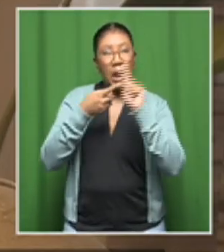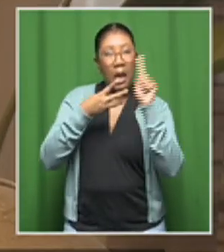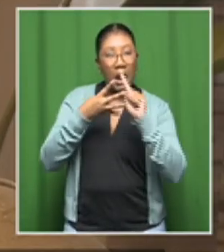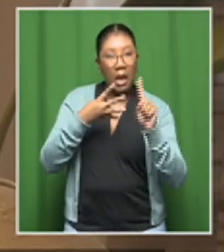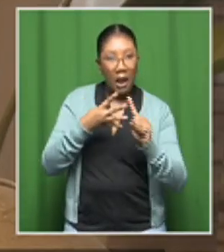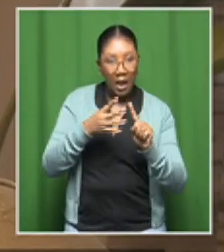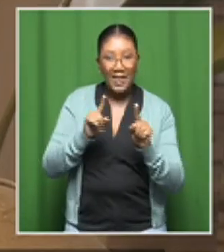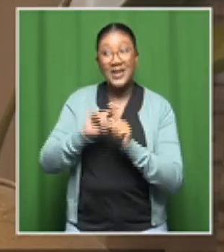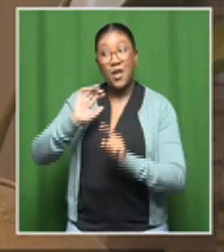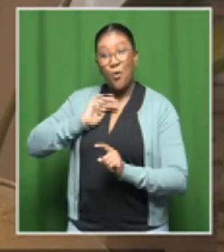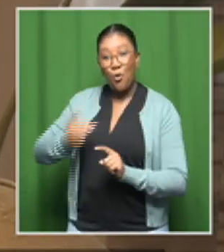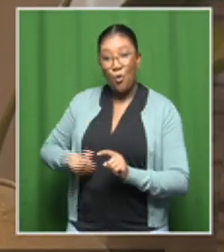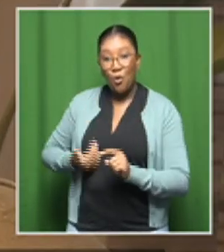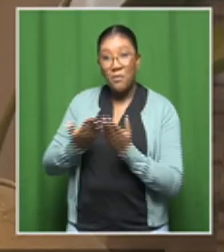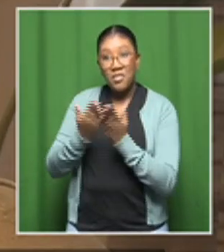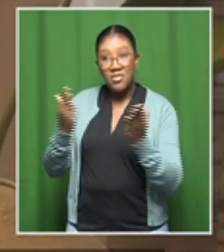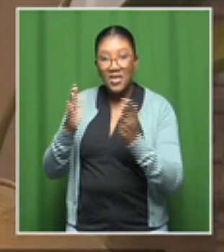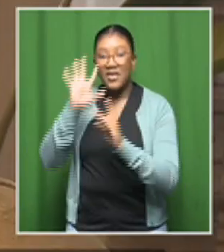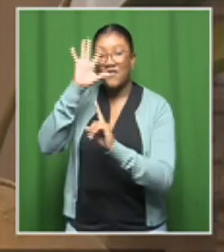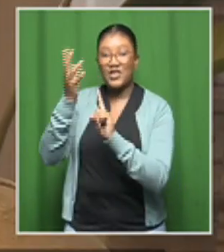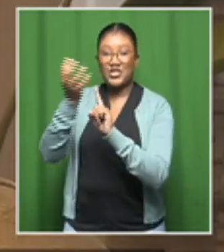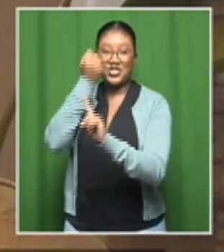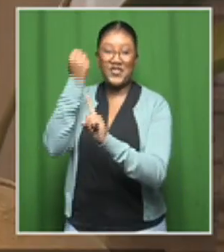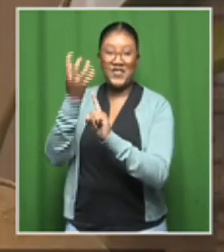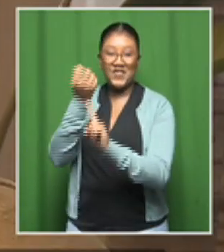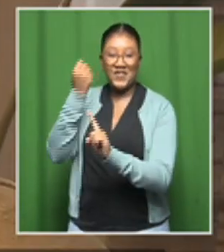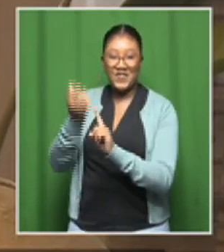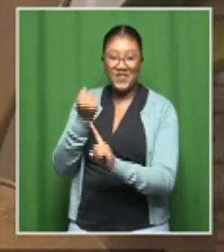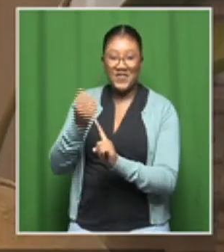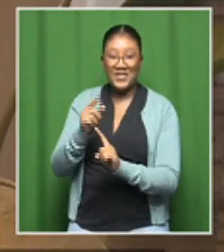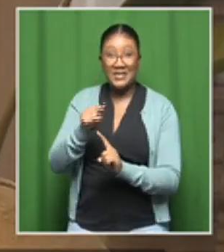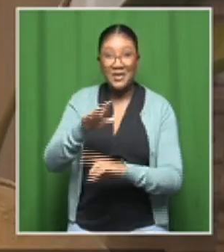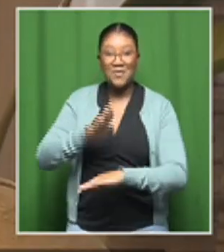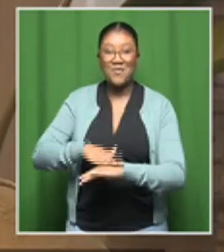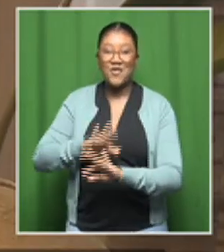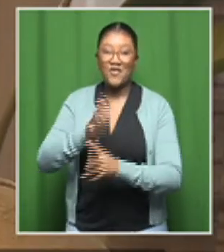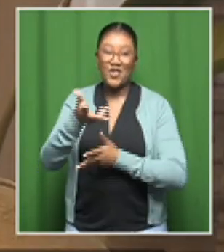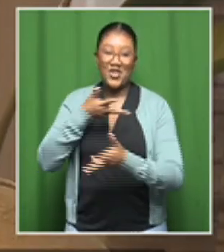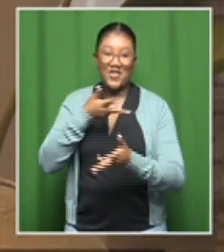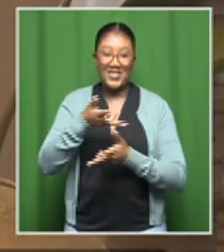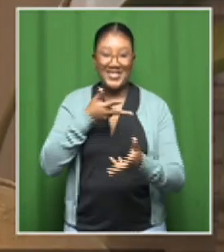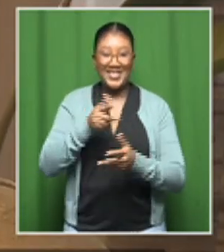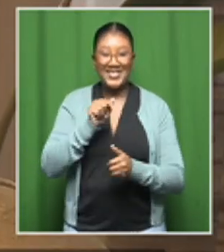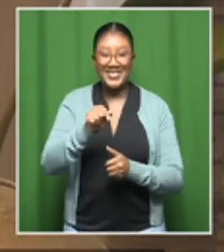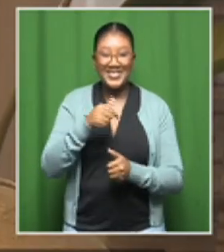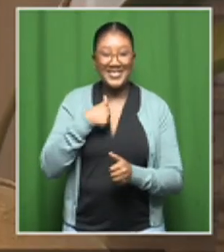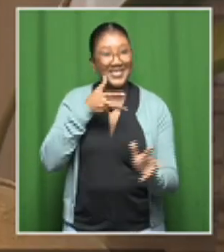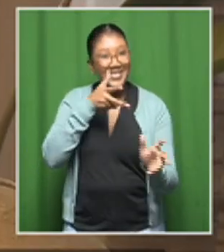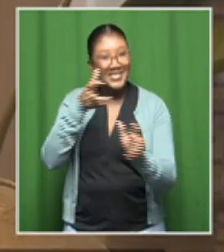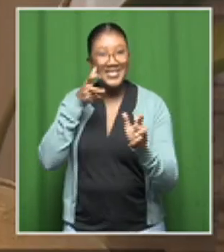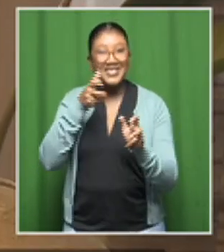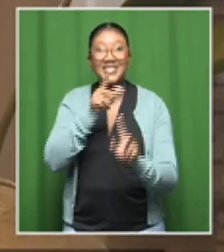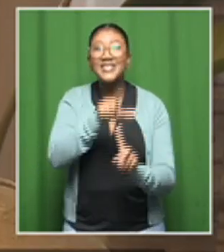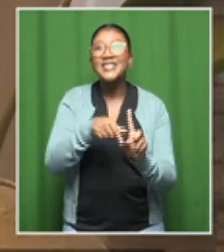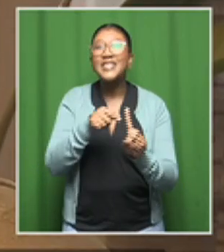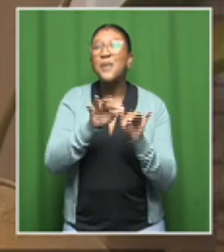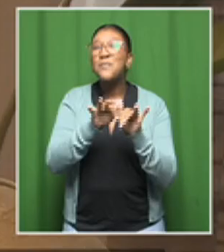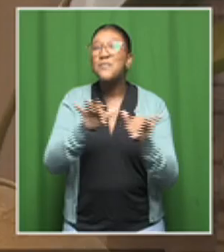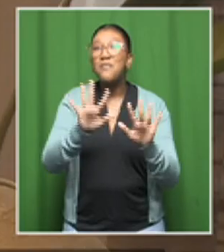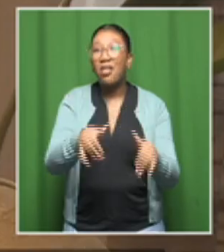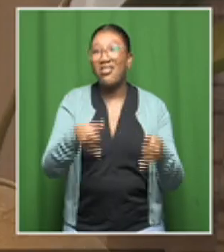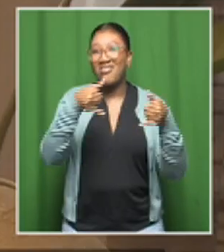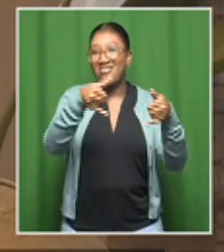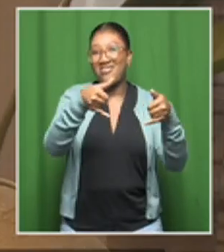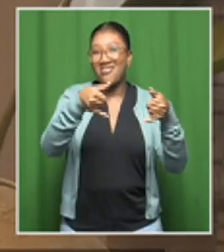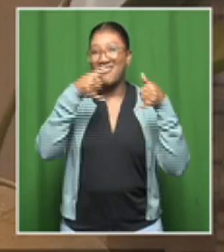in science and we're going to take those conversations further. You'll get to hear from some of the winners from last night and